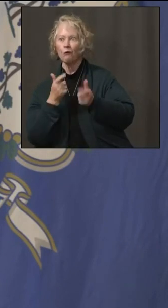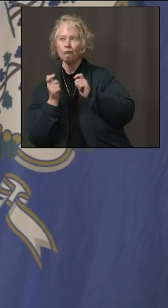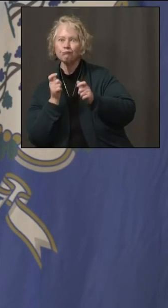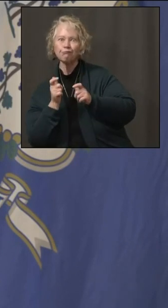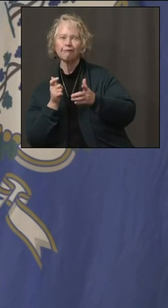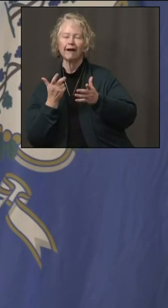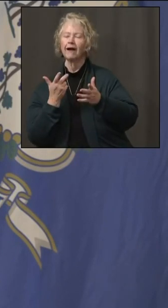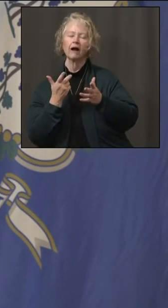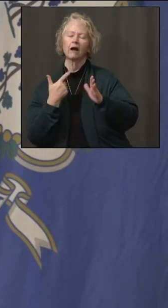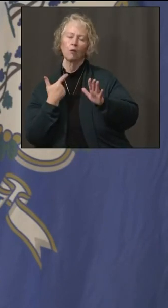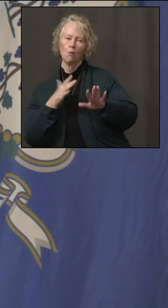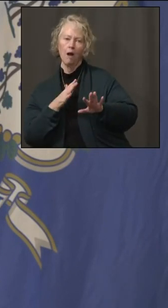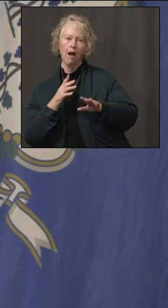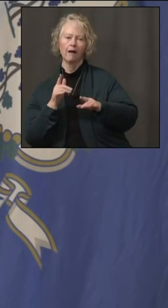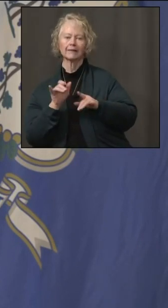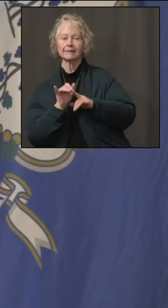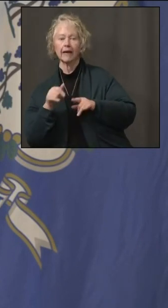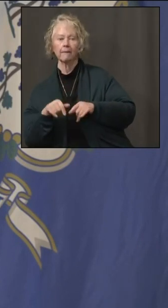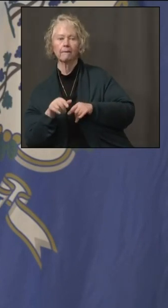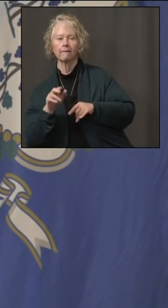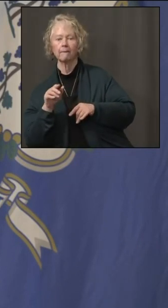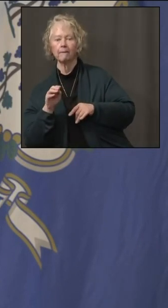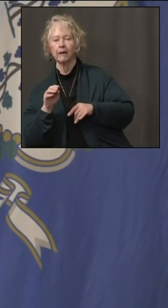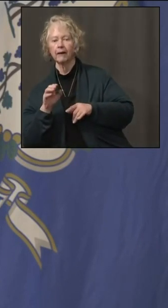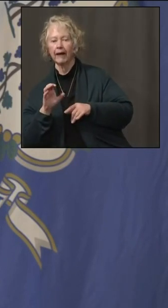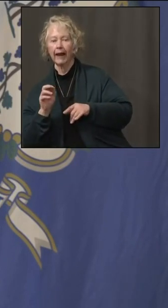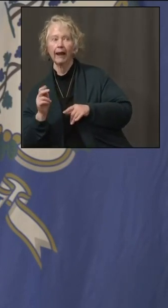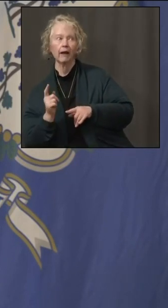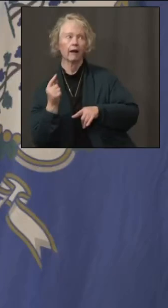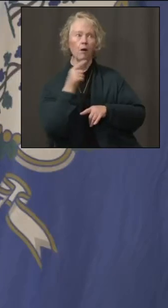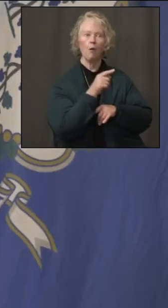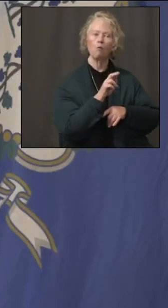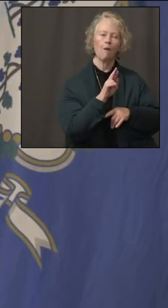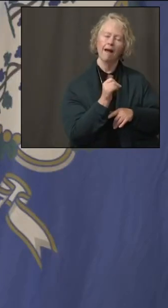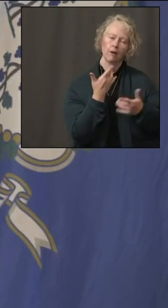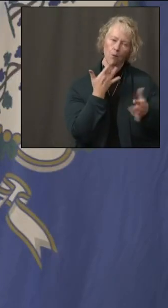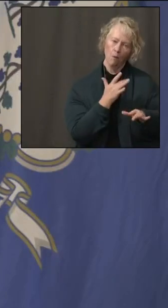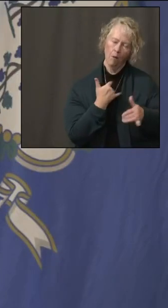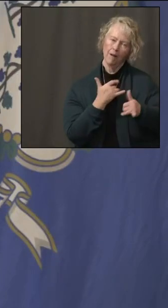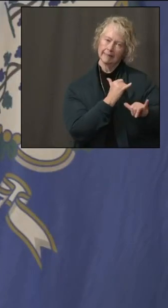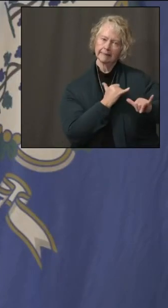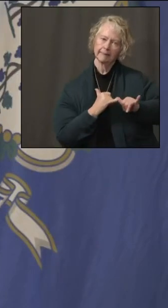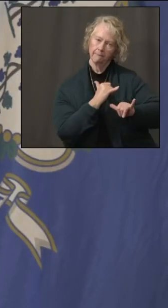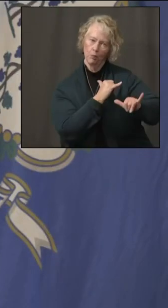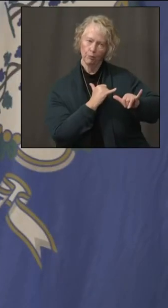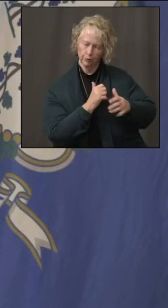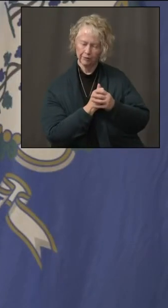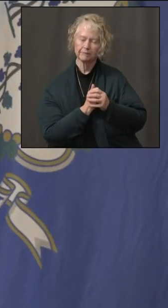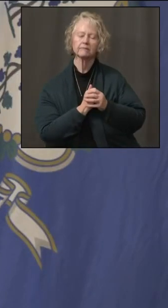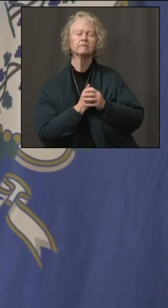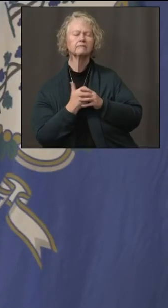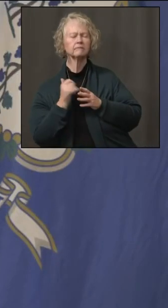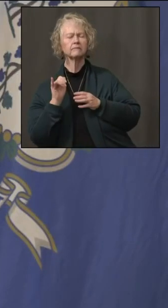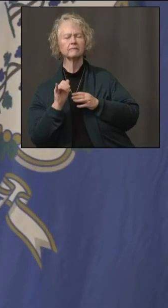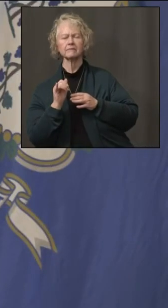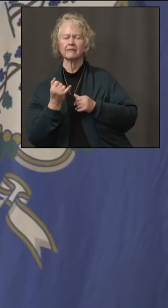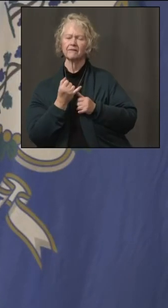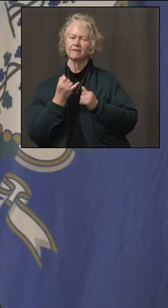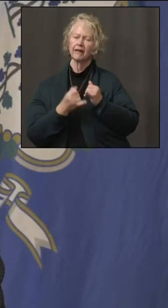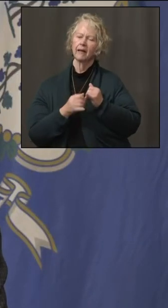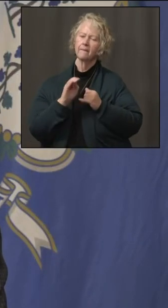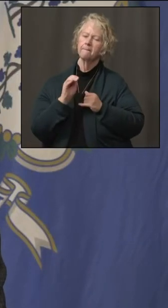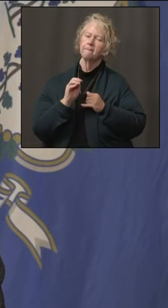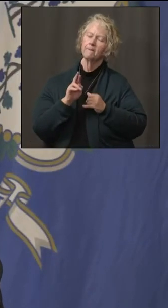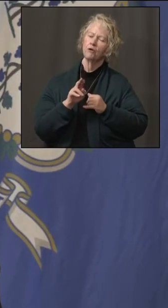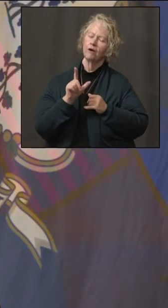we'll have some good announcements to make on that very soon. Perfect. And final question now for Mr.